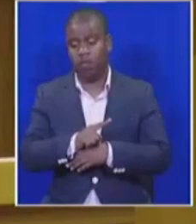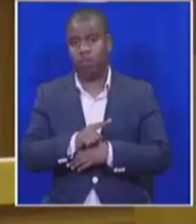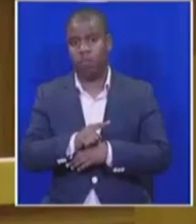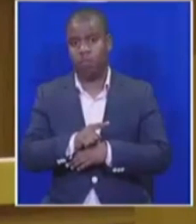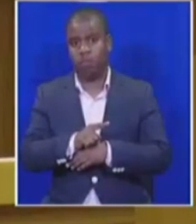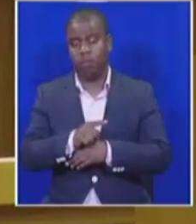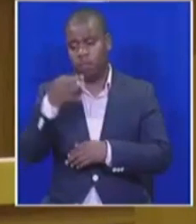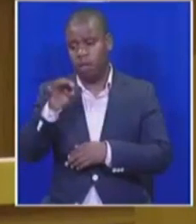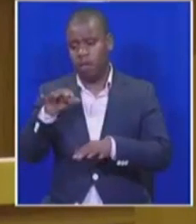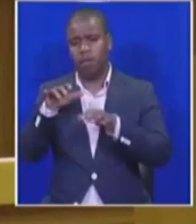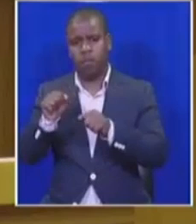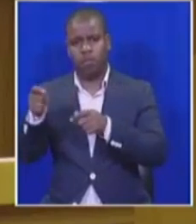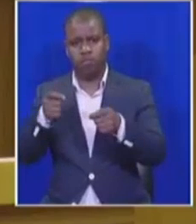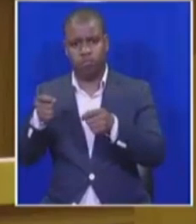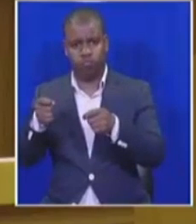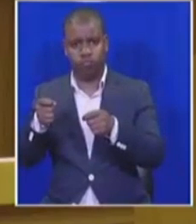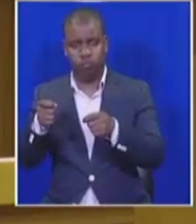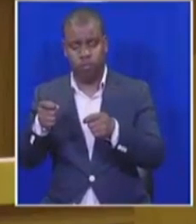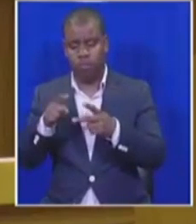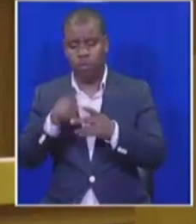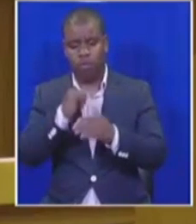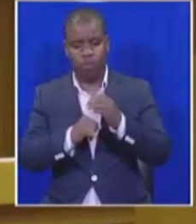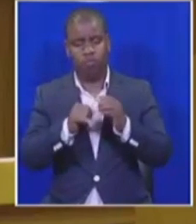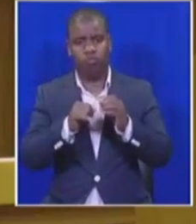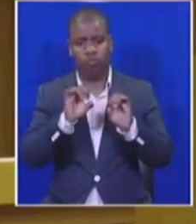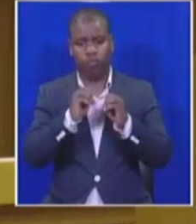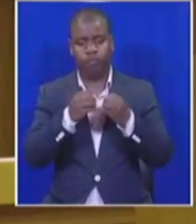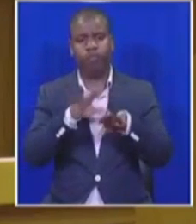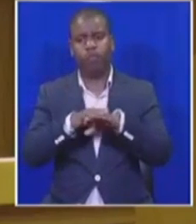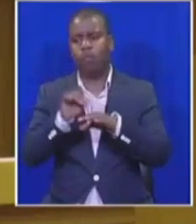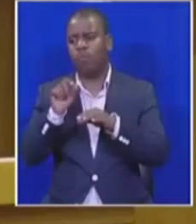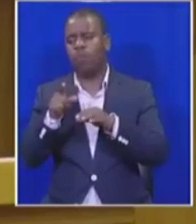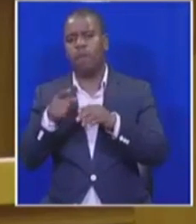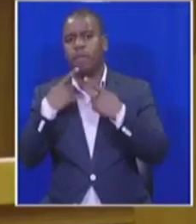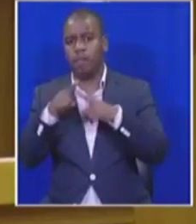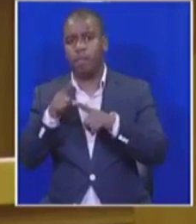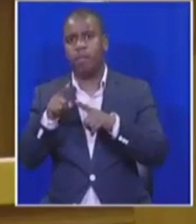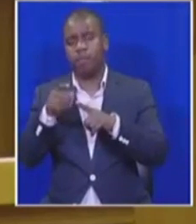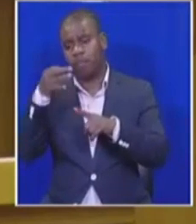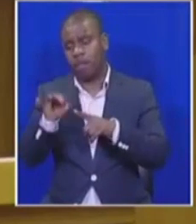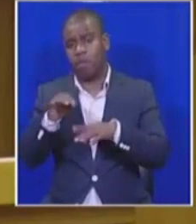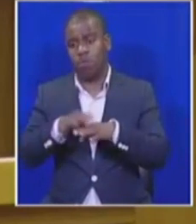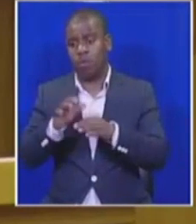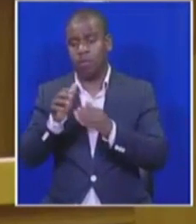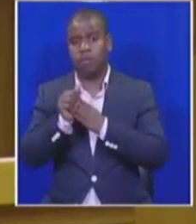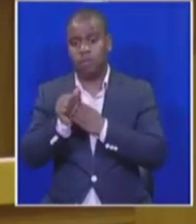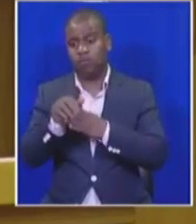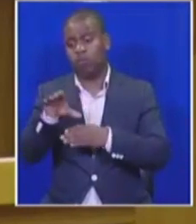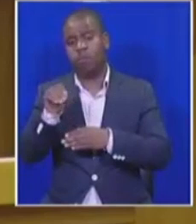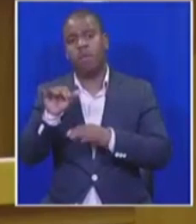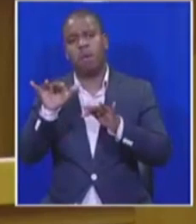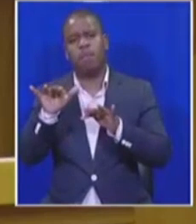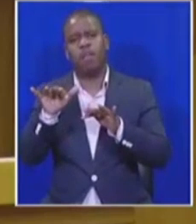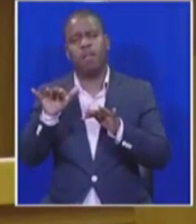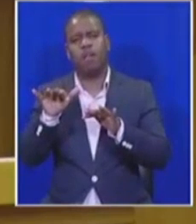and the fact that all independent institutions with an investigative capacity have already been captured, leaving only the Office of the Public Protector and the